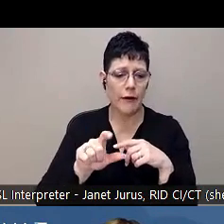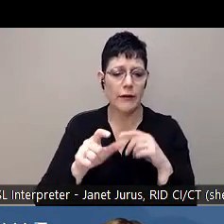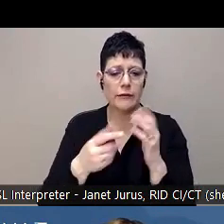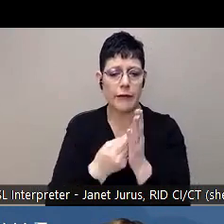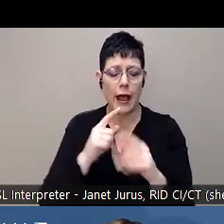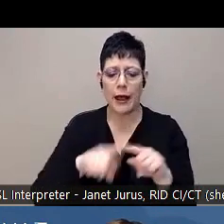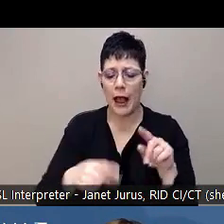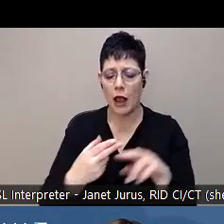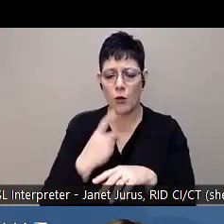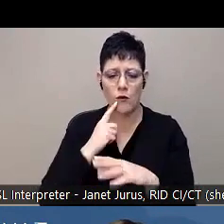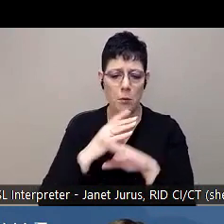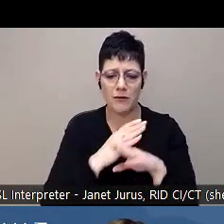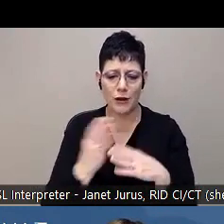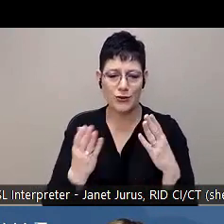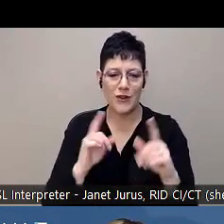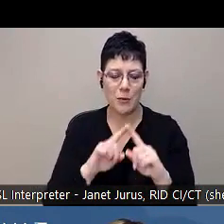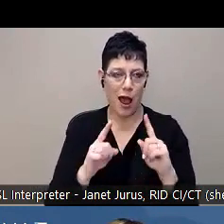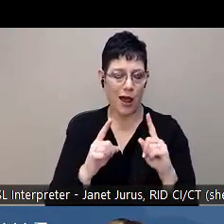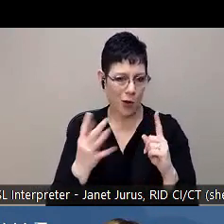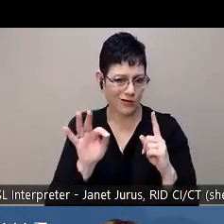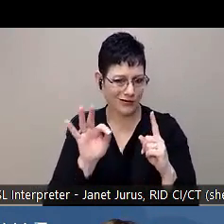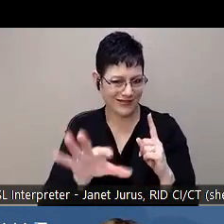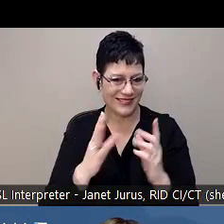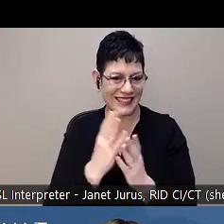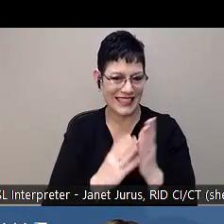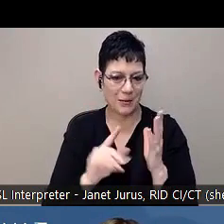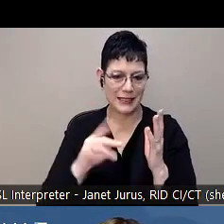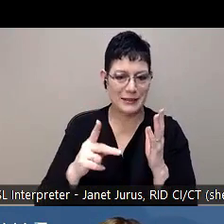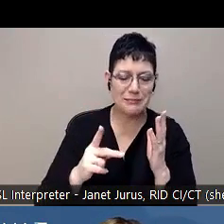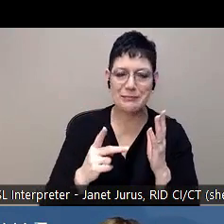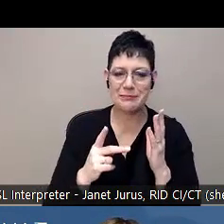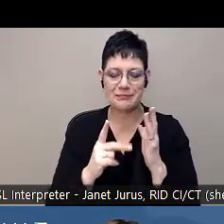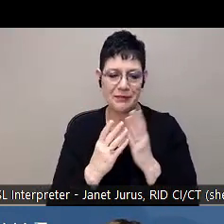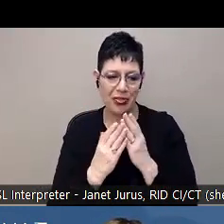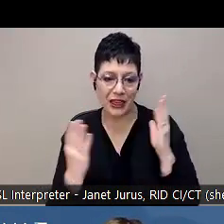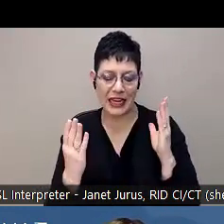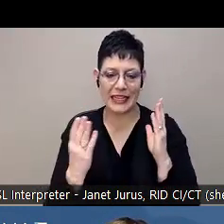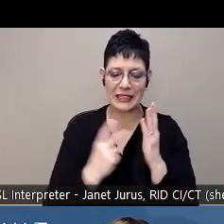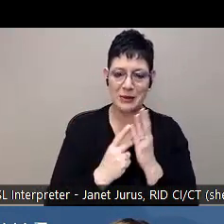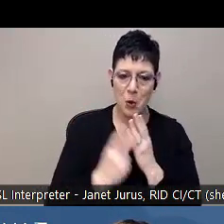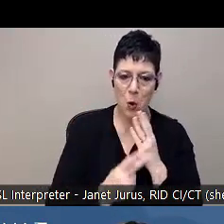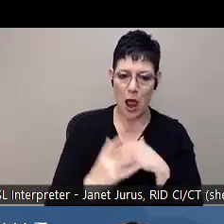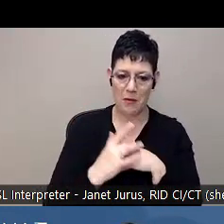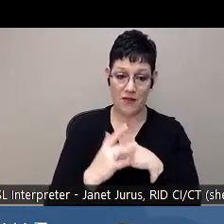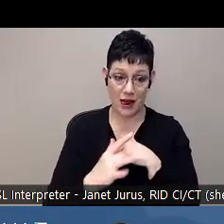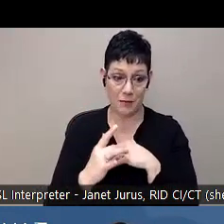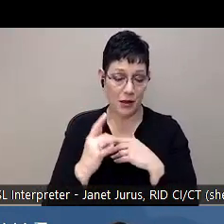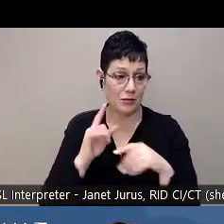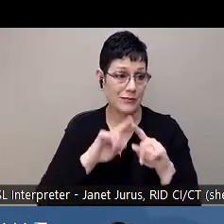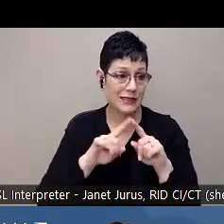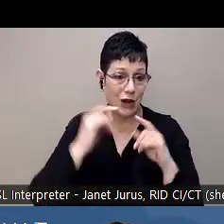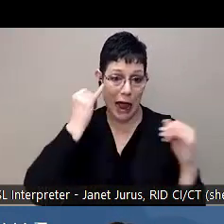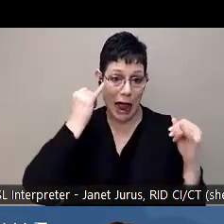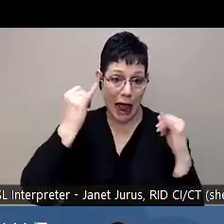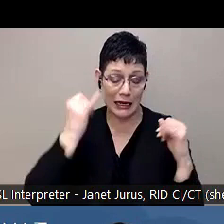but we're really excited to share some tips, tools, program ideas with you all